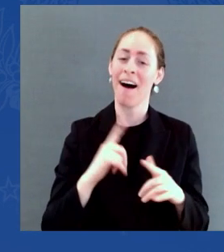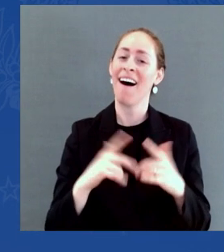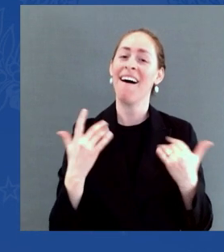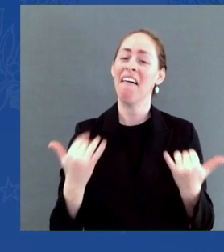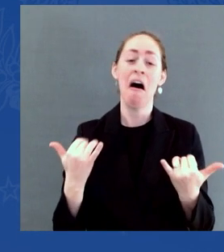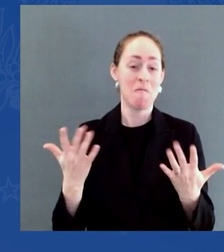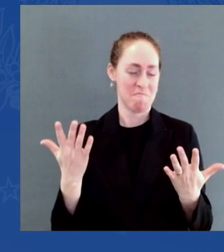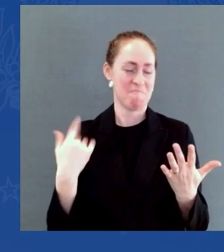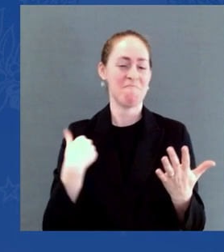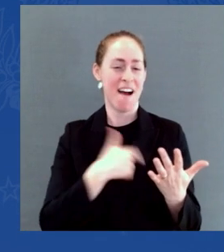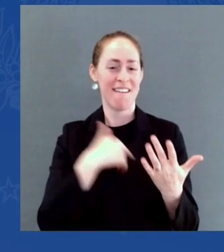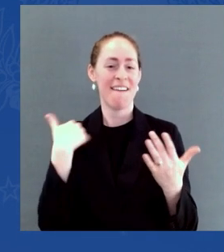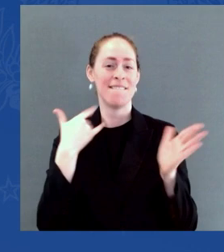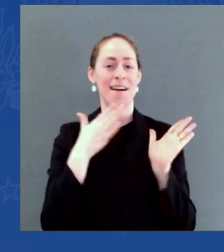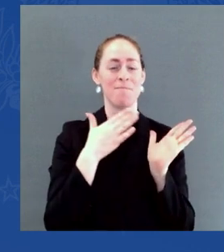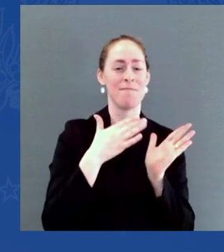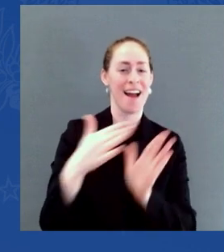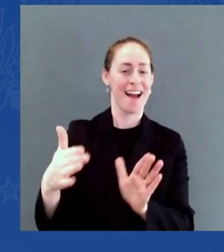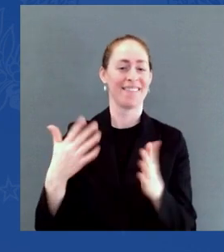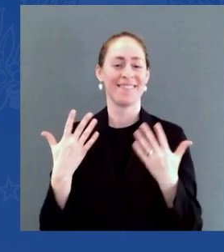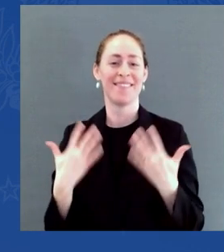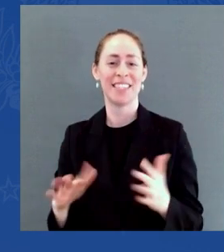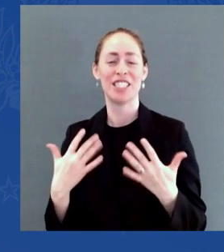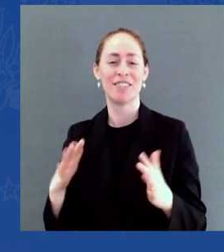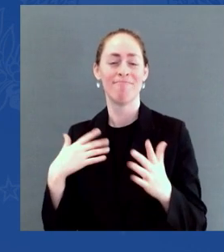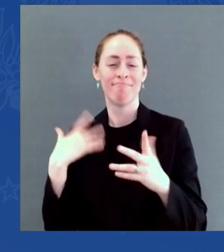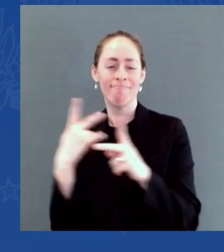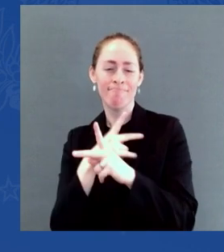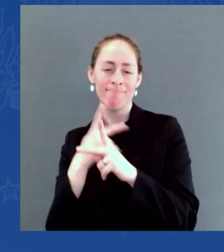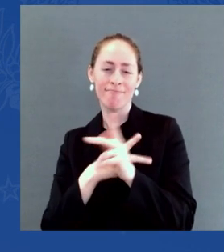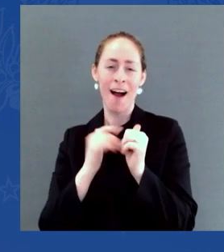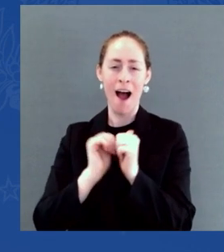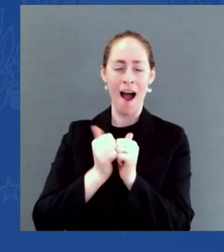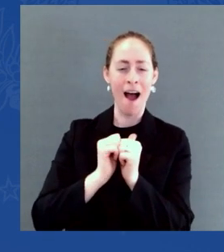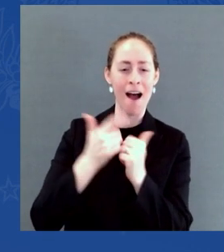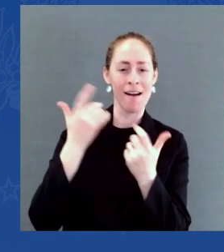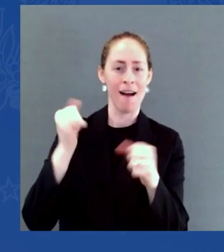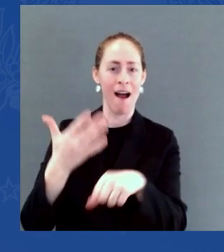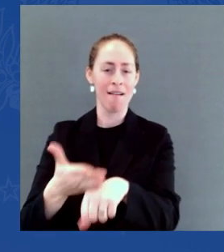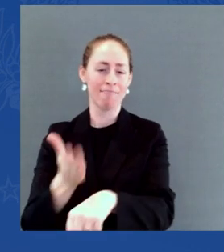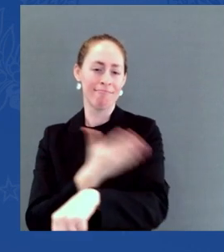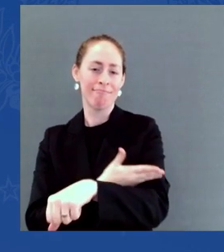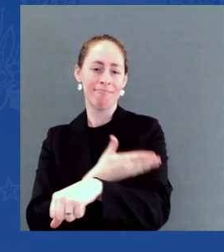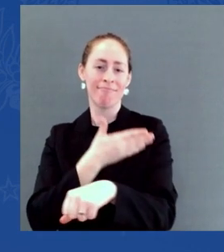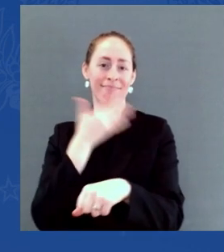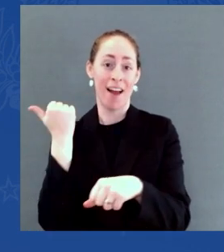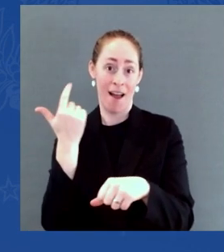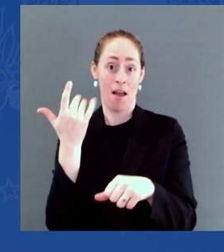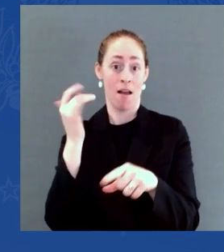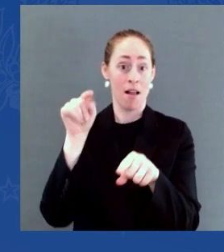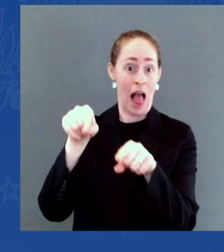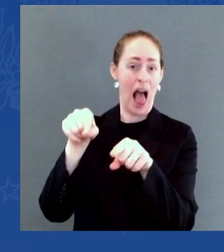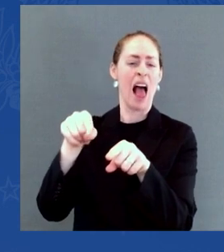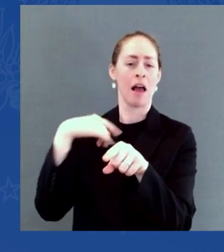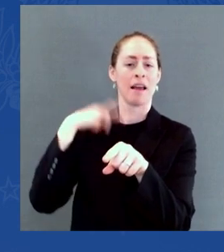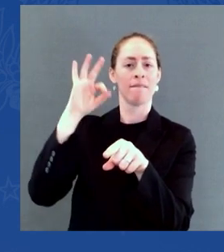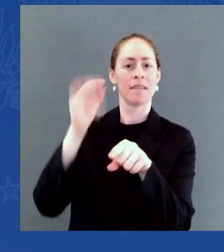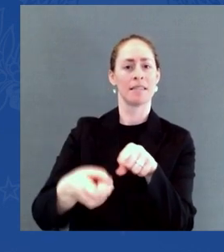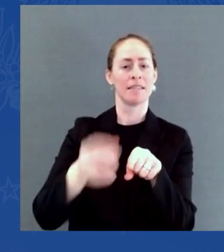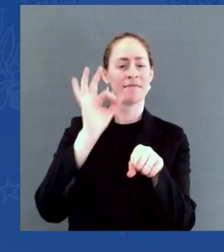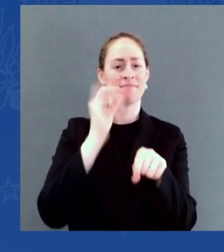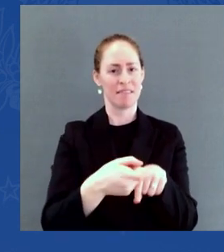to do the hard work of fixing it. That's exactly what we're doing with the second concern I want to talk about today, prices.